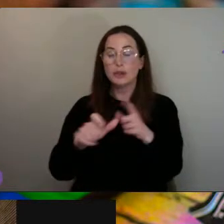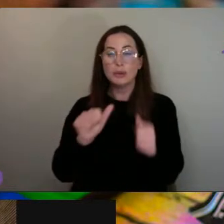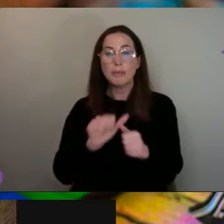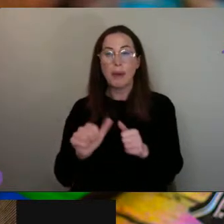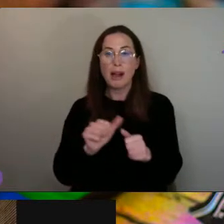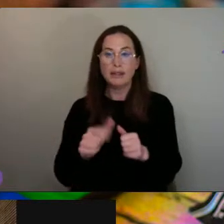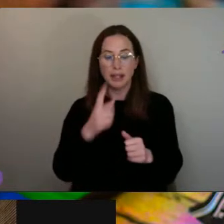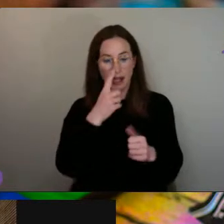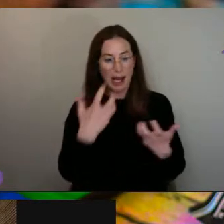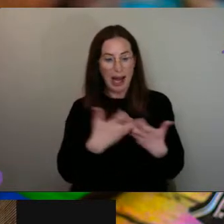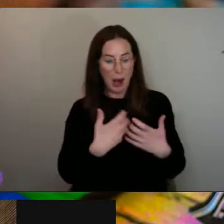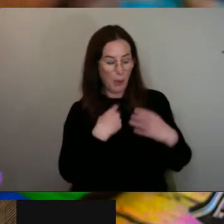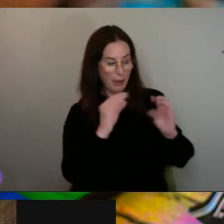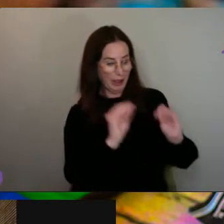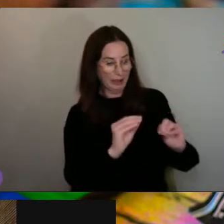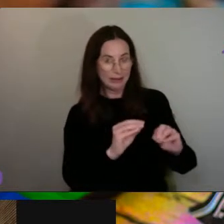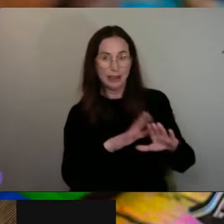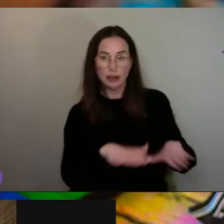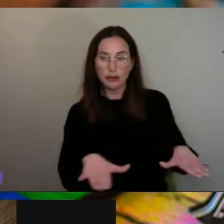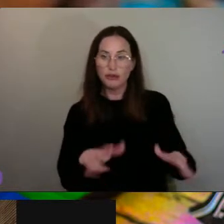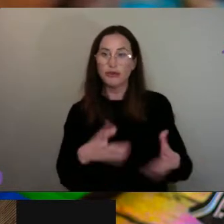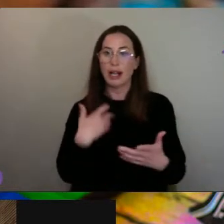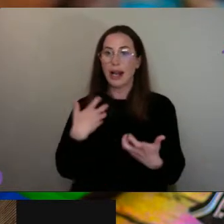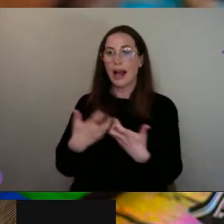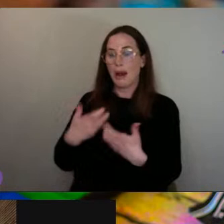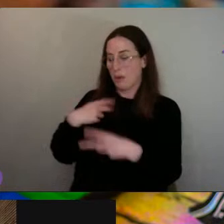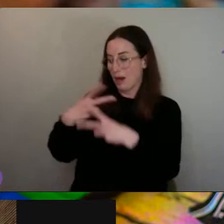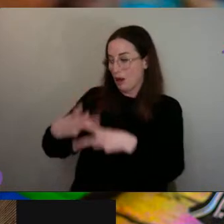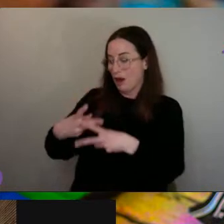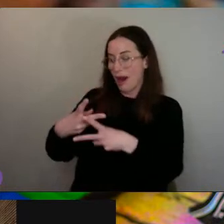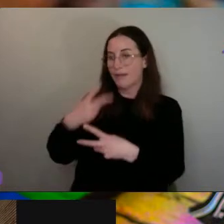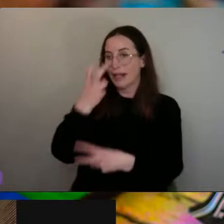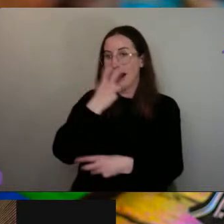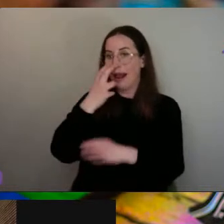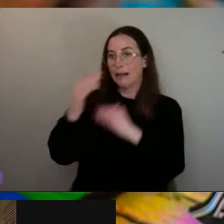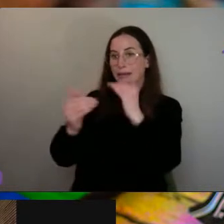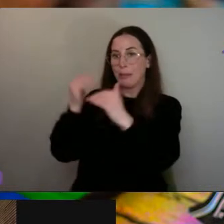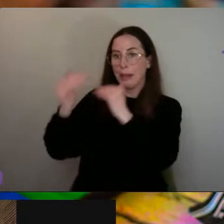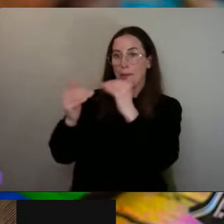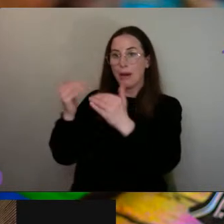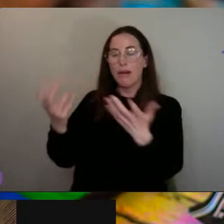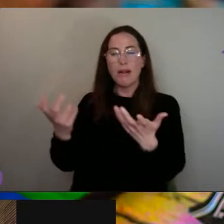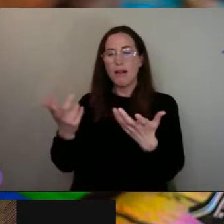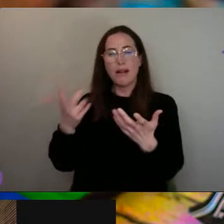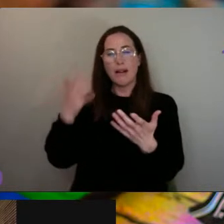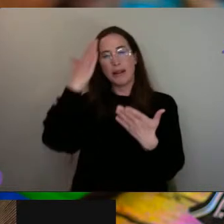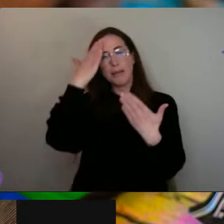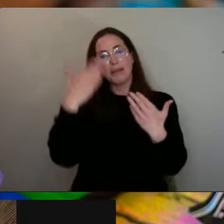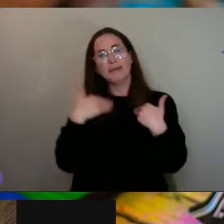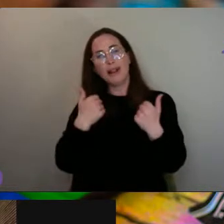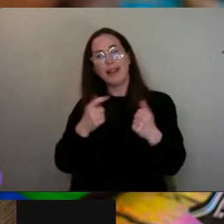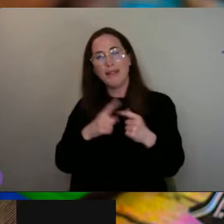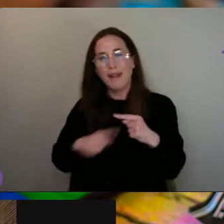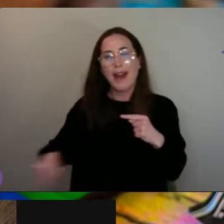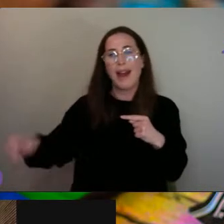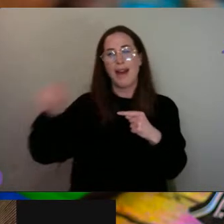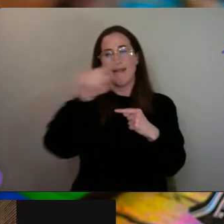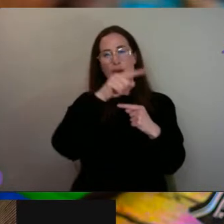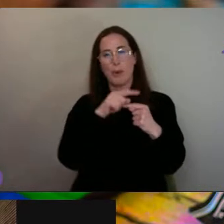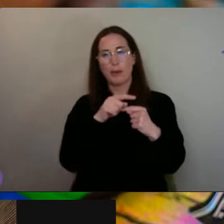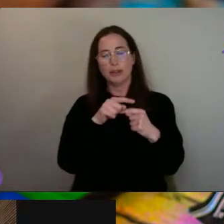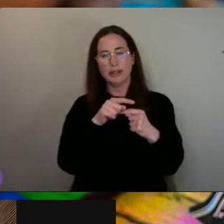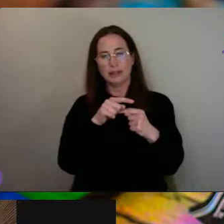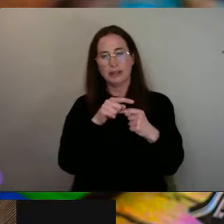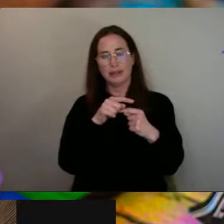educating our children and looking after our elderly people down to? Because it's the mental health of everybody. I think as